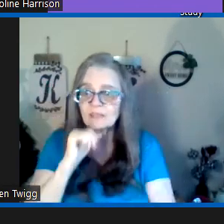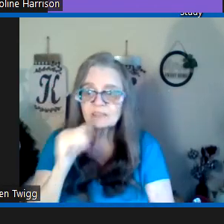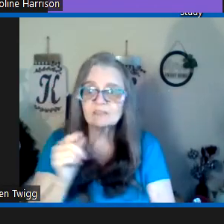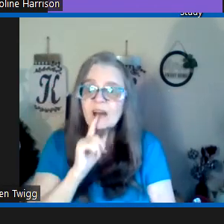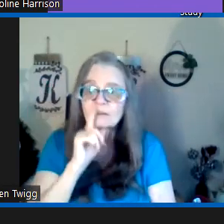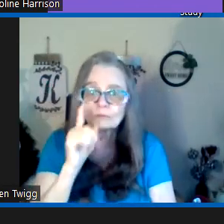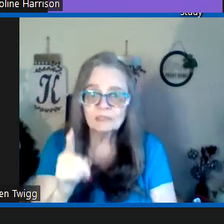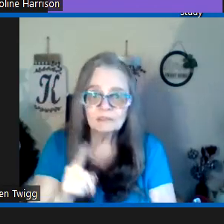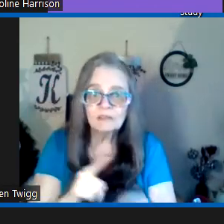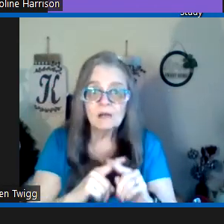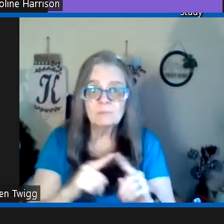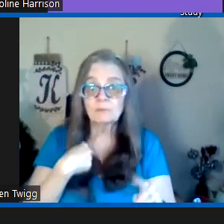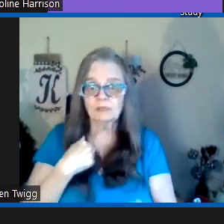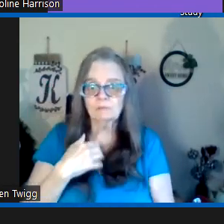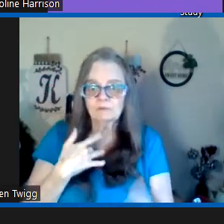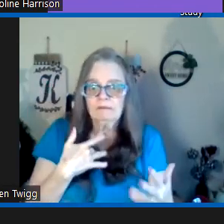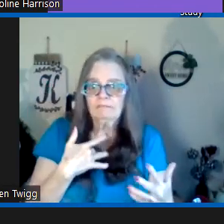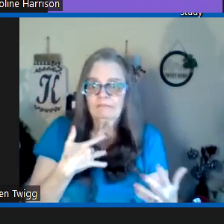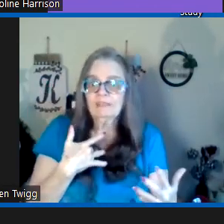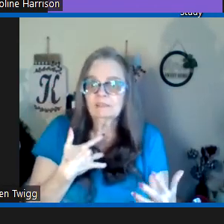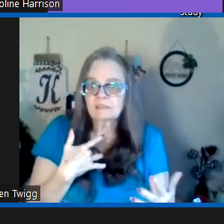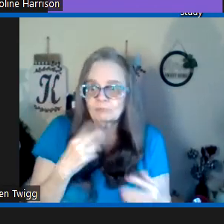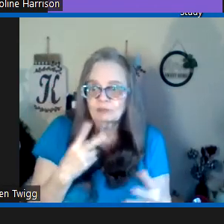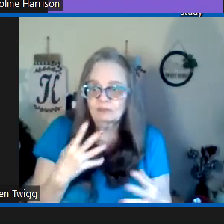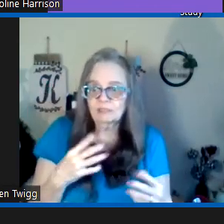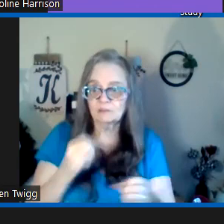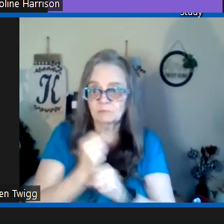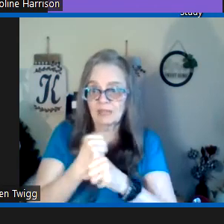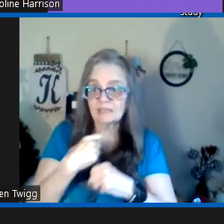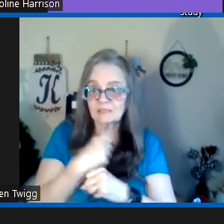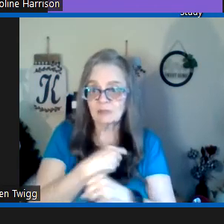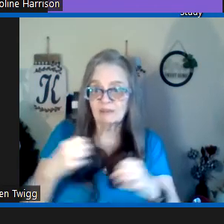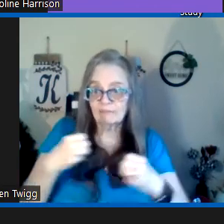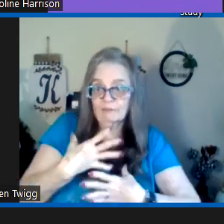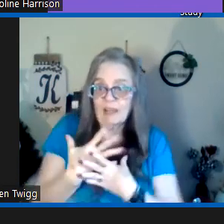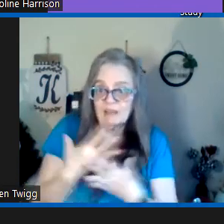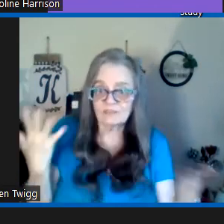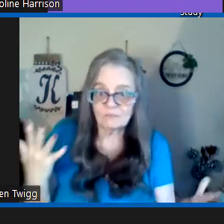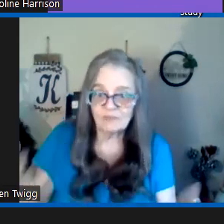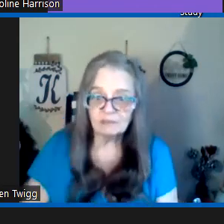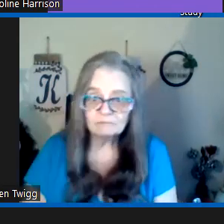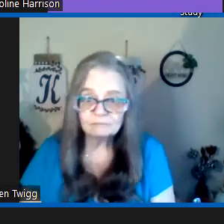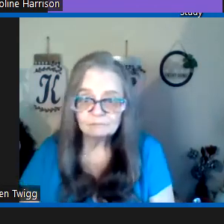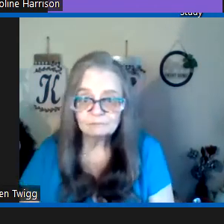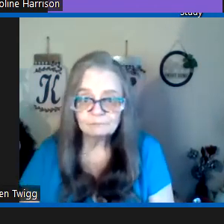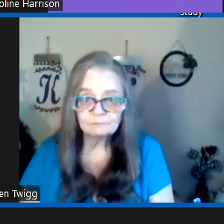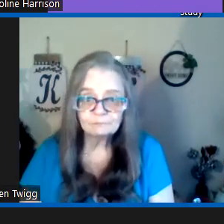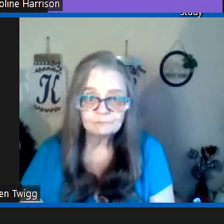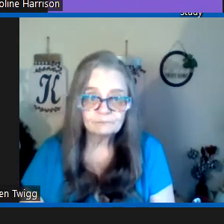that is not real but we will feel it's real it'll make us be afraid of something